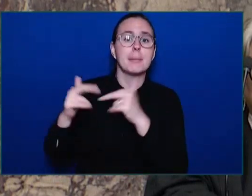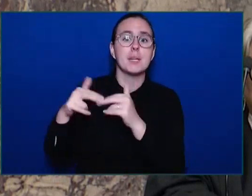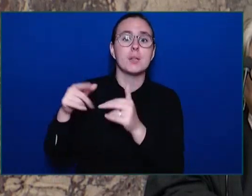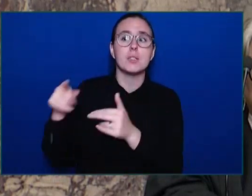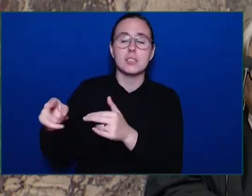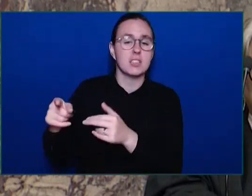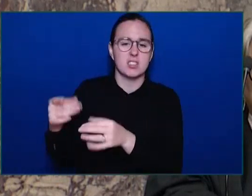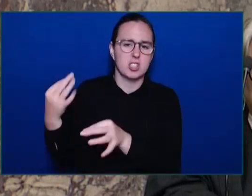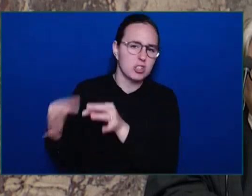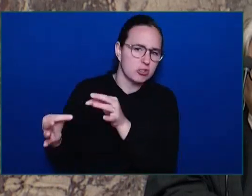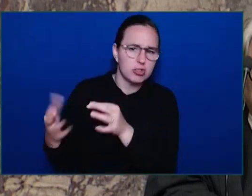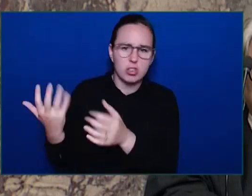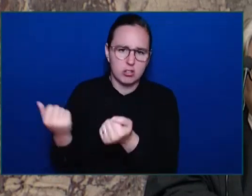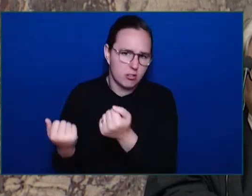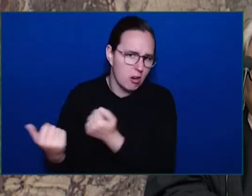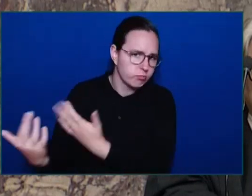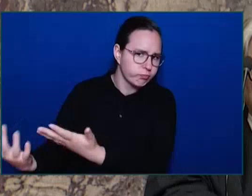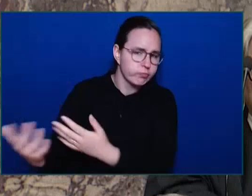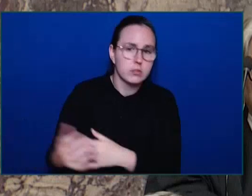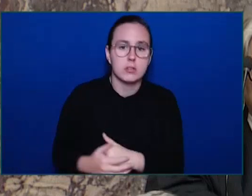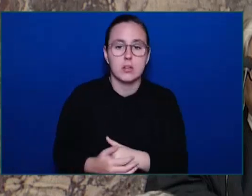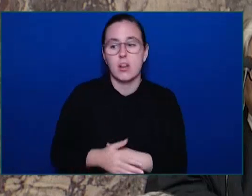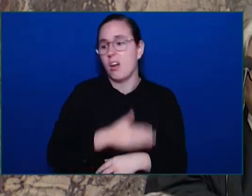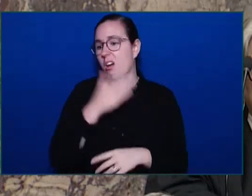and on. And it's only been a week.